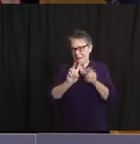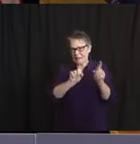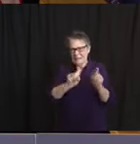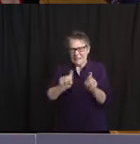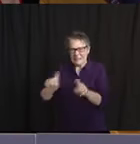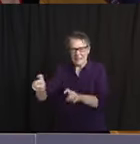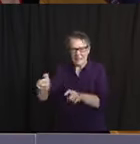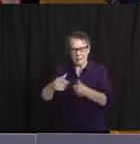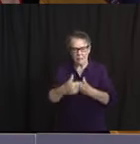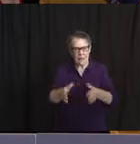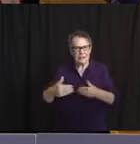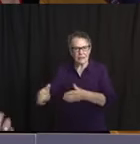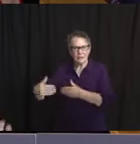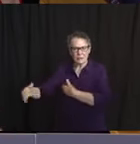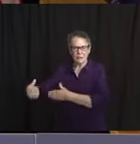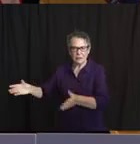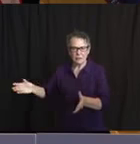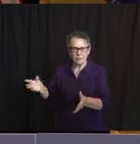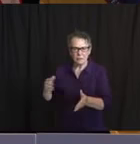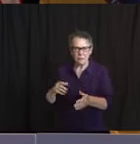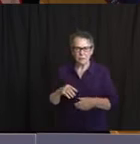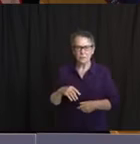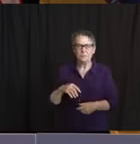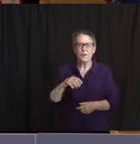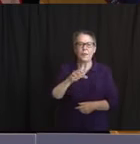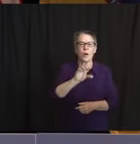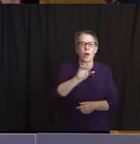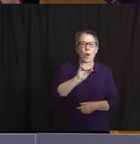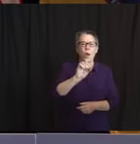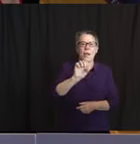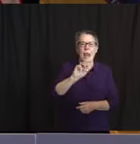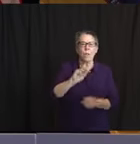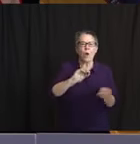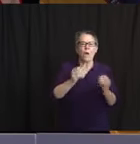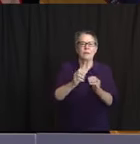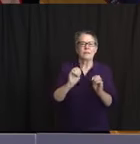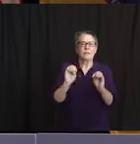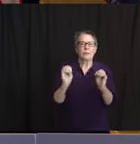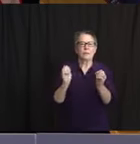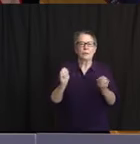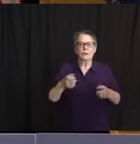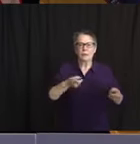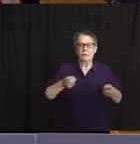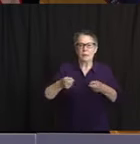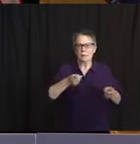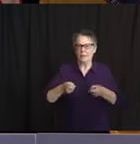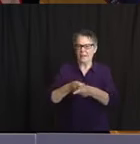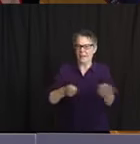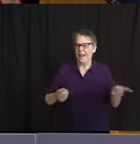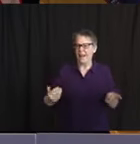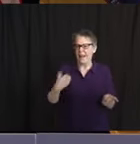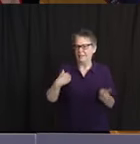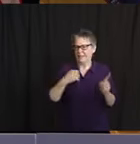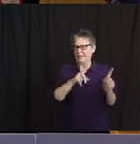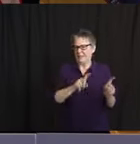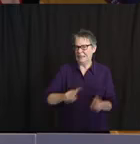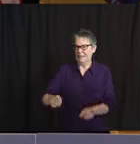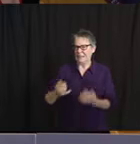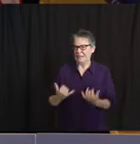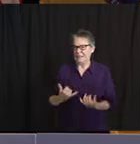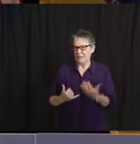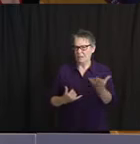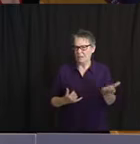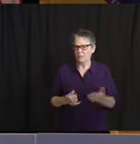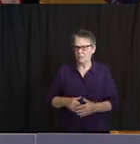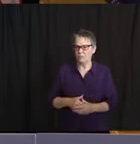In the state psychiatric facilities, universal testing of patients will be completed today. We will continue to test